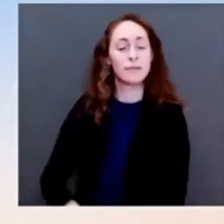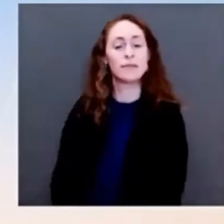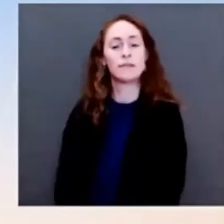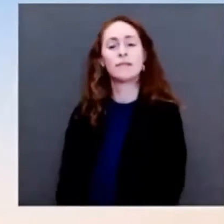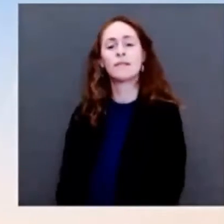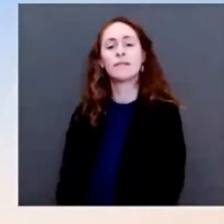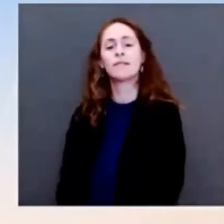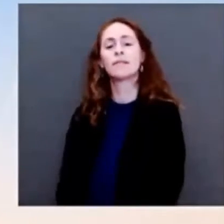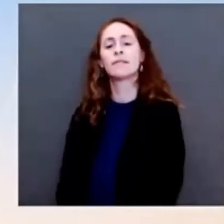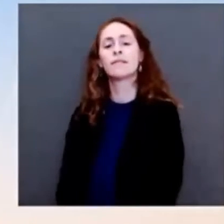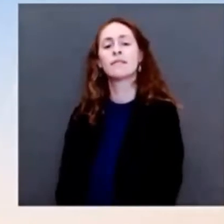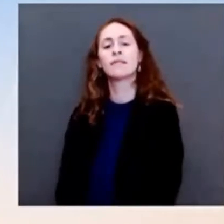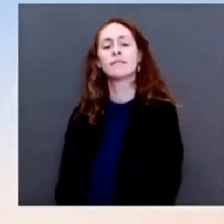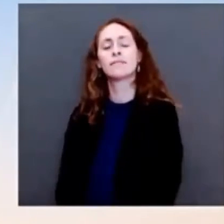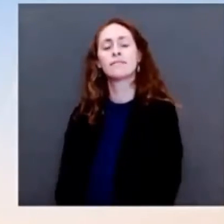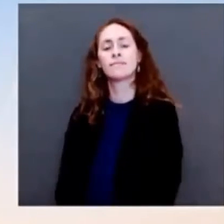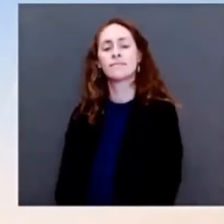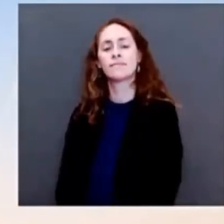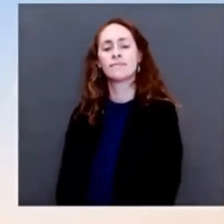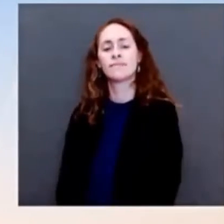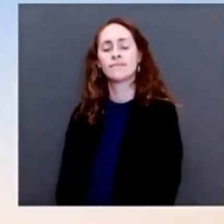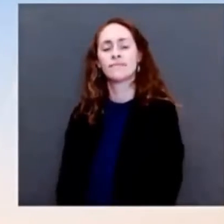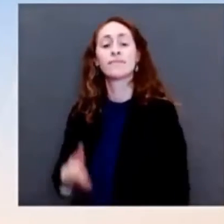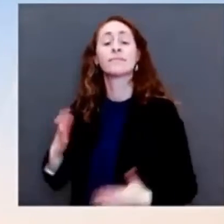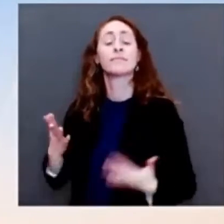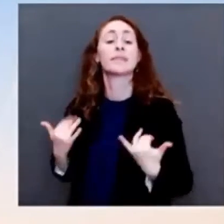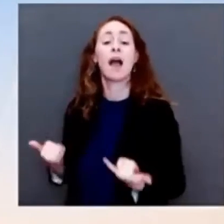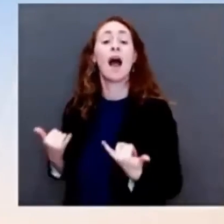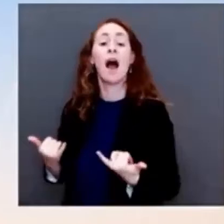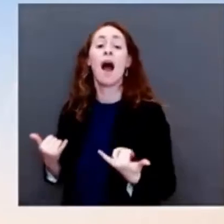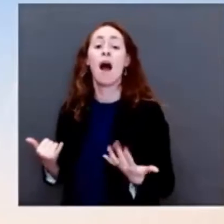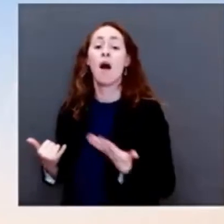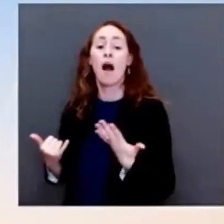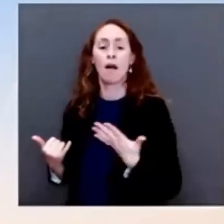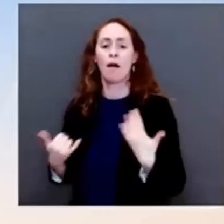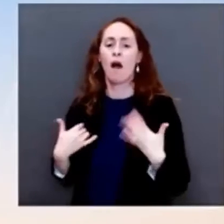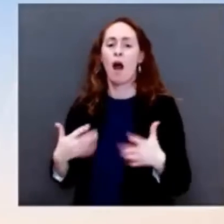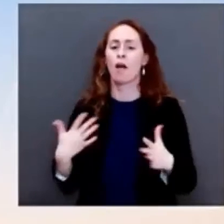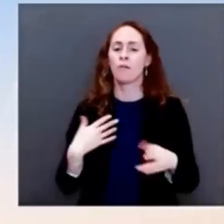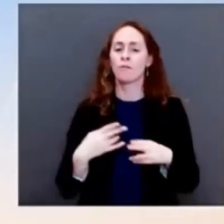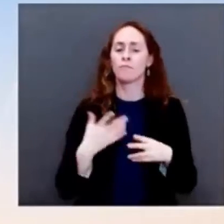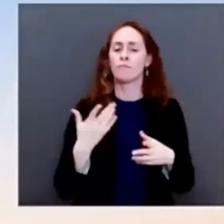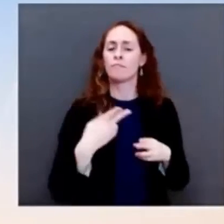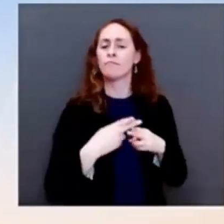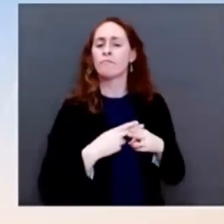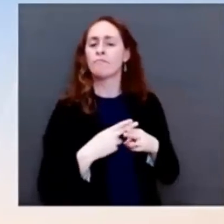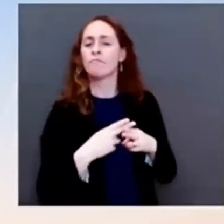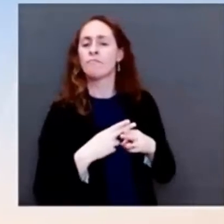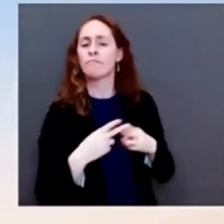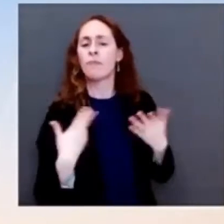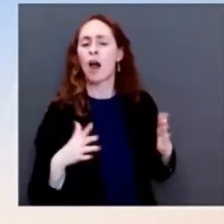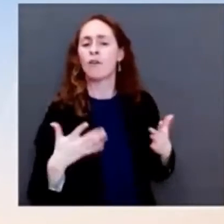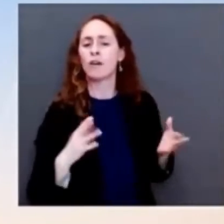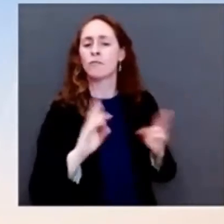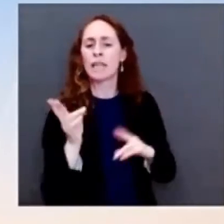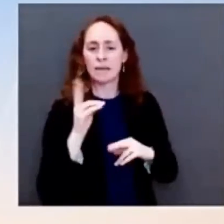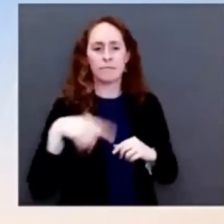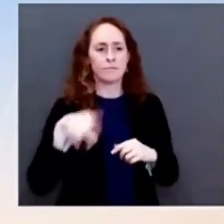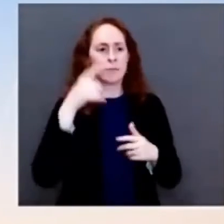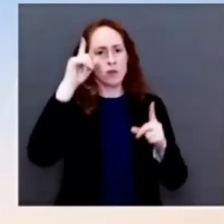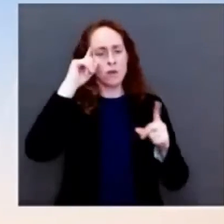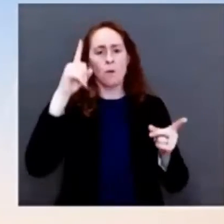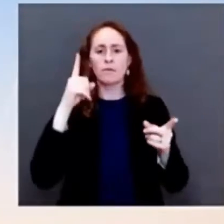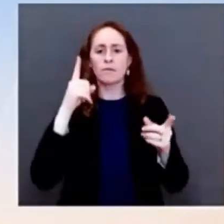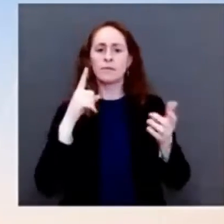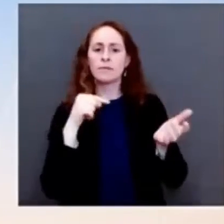-term CR, has significant increase in funding to support police departments, support the fighting of crime